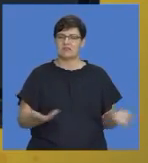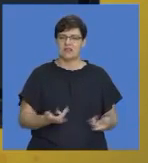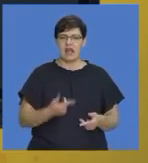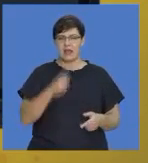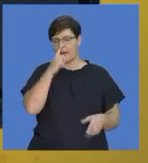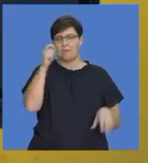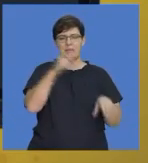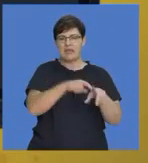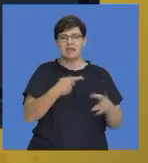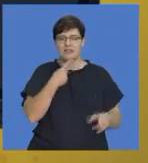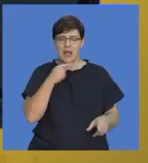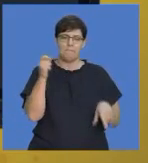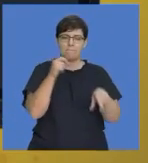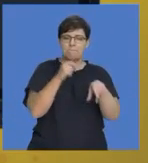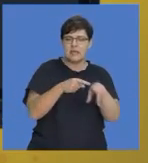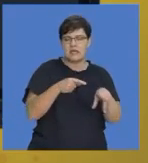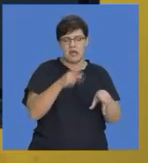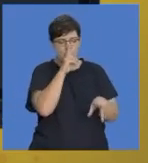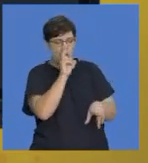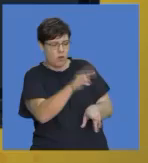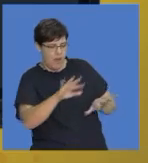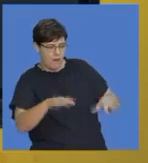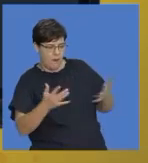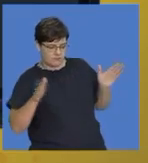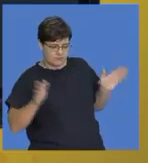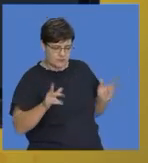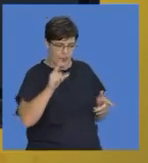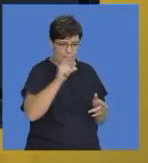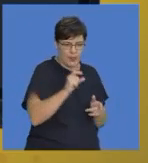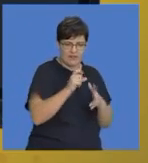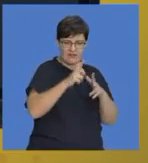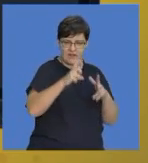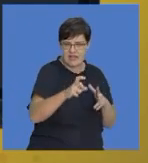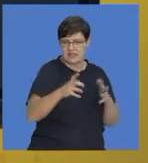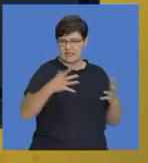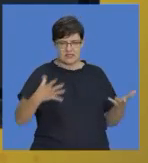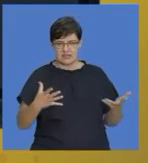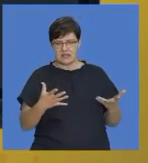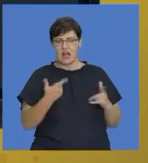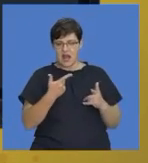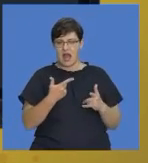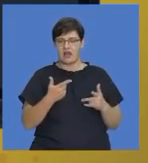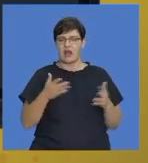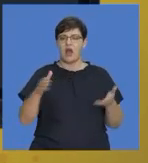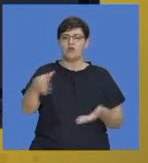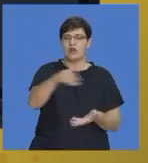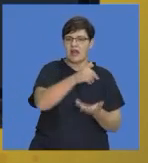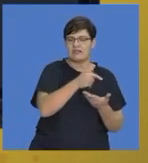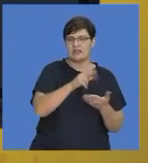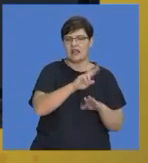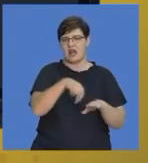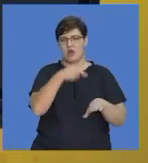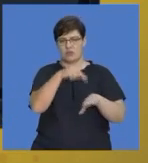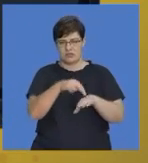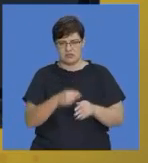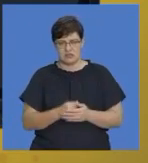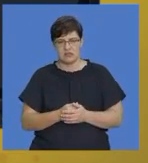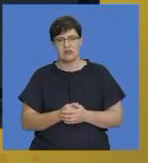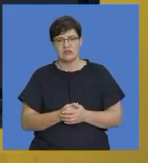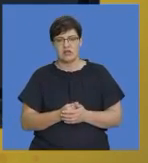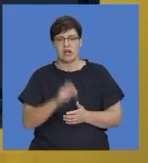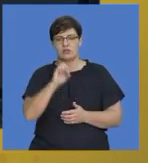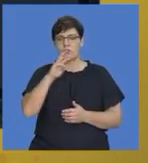describe the bees. You know, we've done things like collective nouns when we were in primary school. We said a swarm of bees.